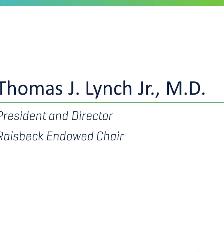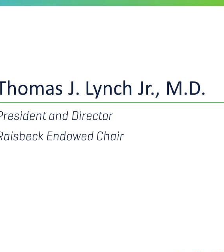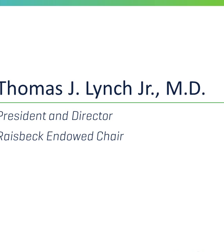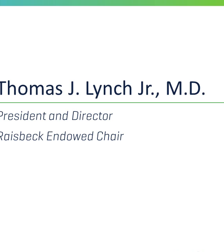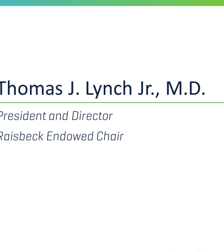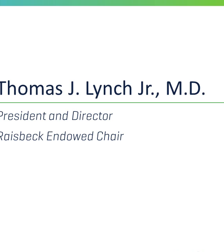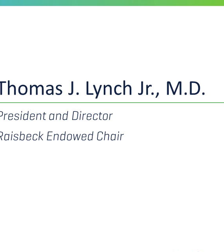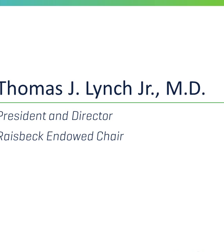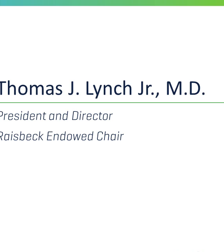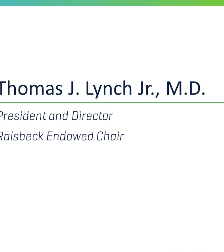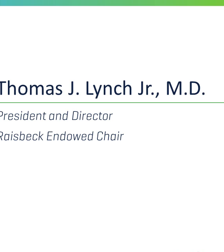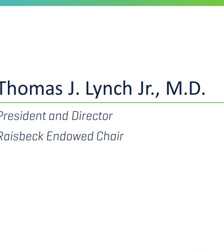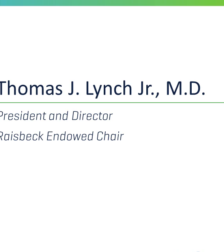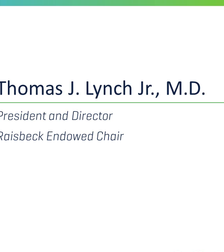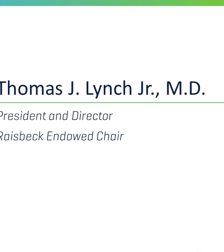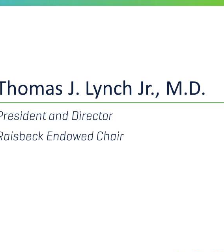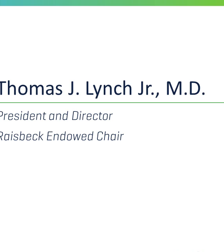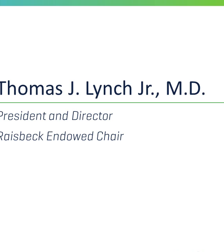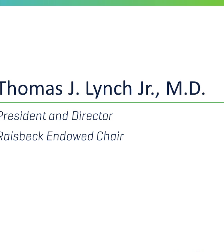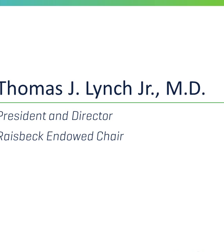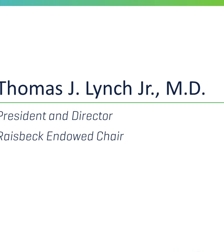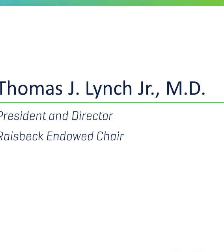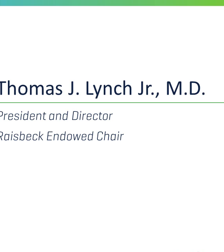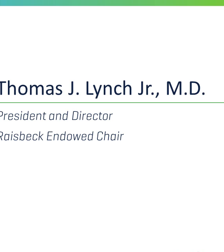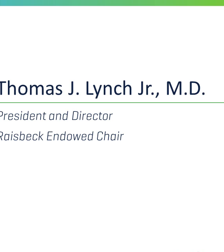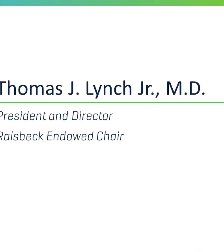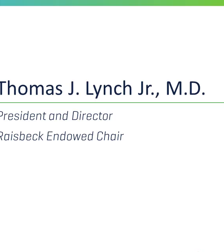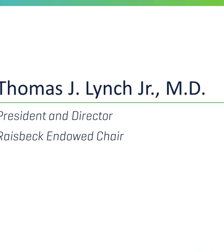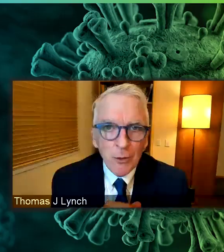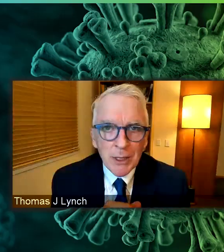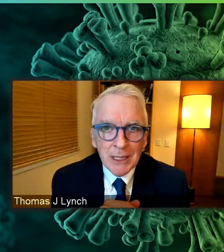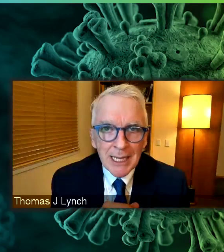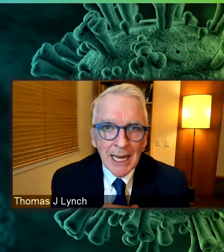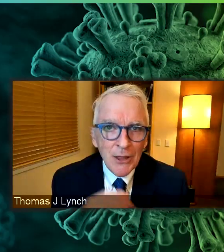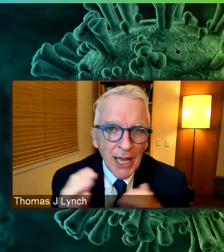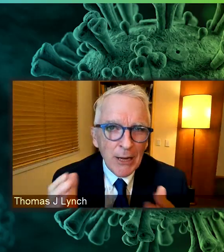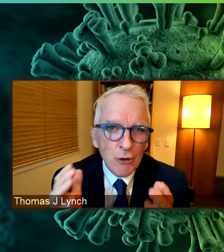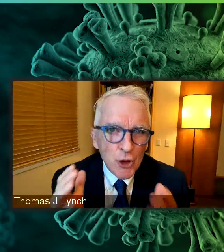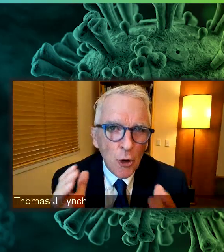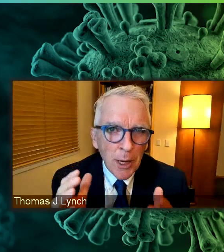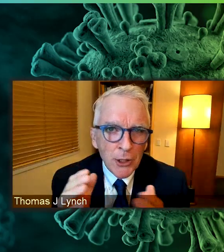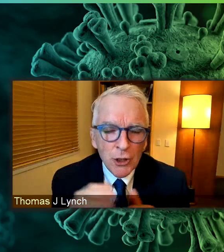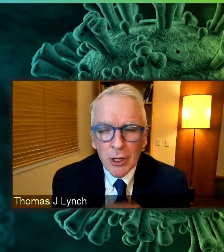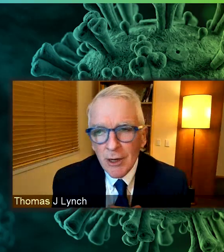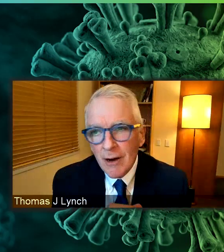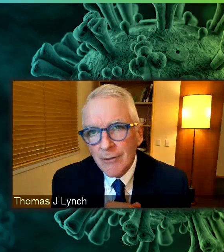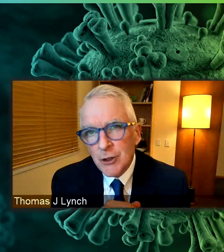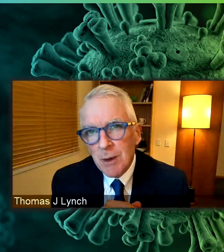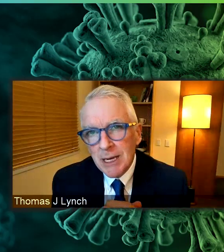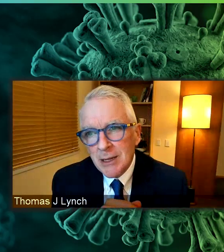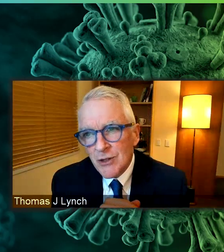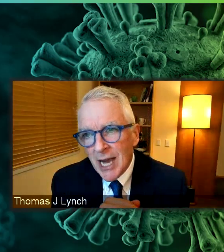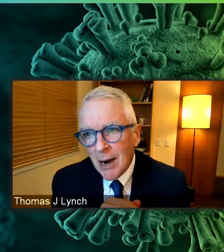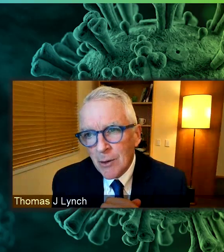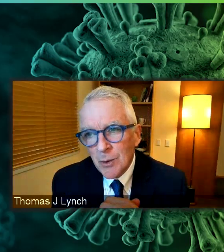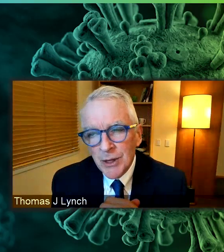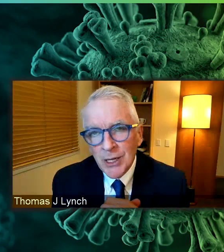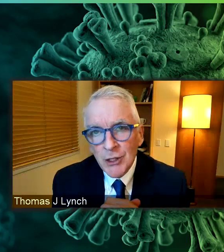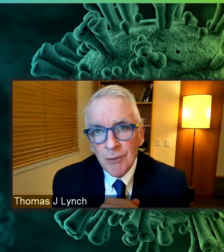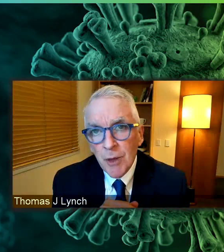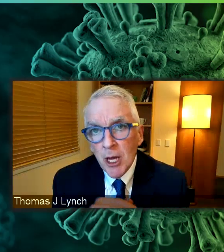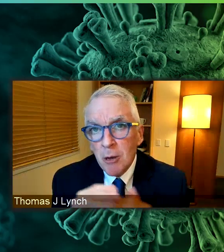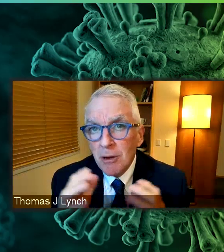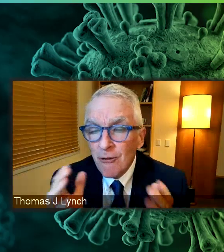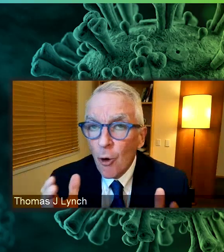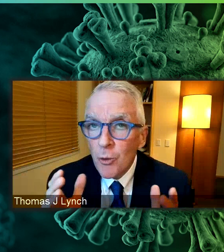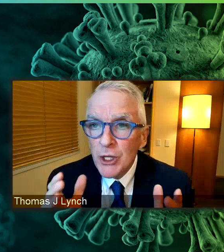here with Fred Hutch, and I could not be happier to be with everyone today. Thank you so much for spending this hour with